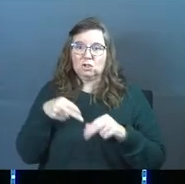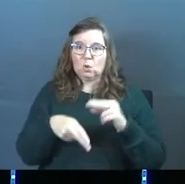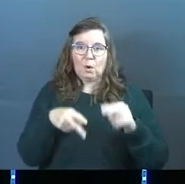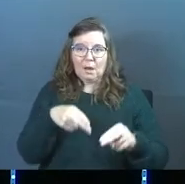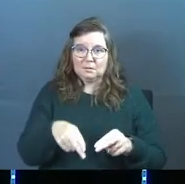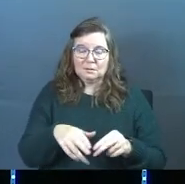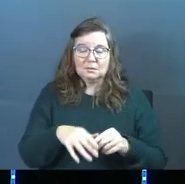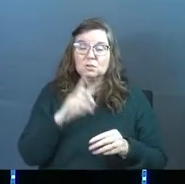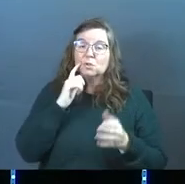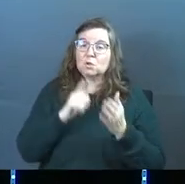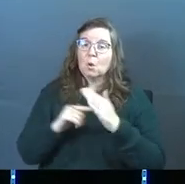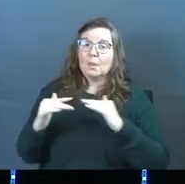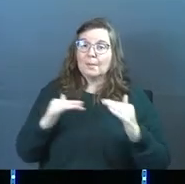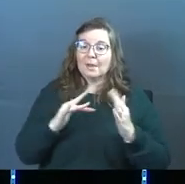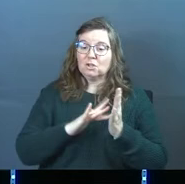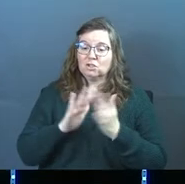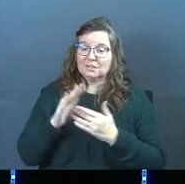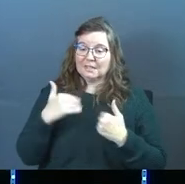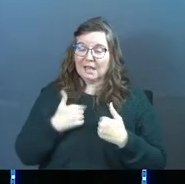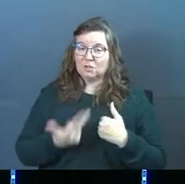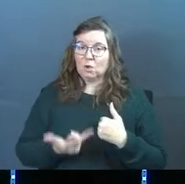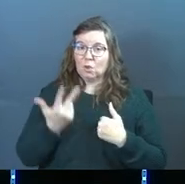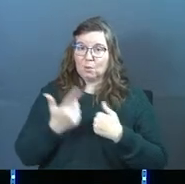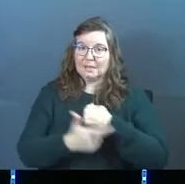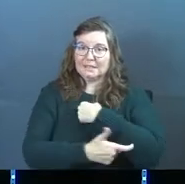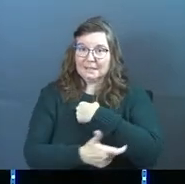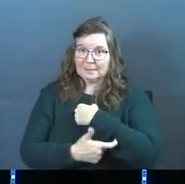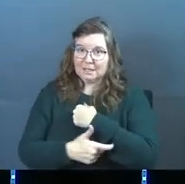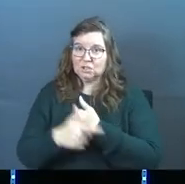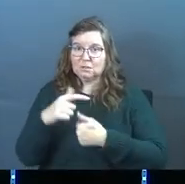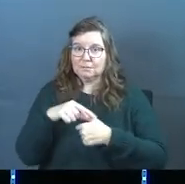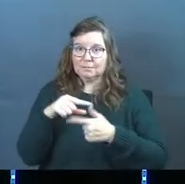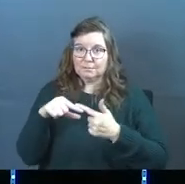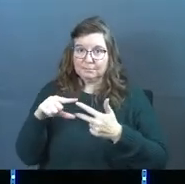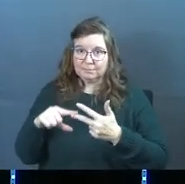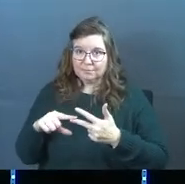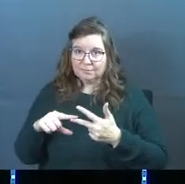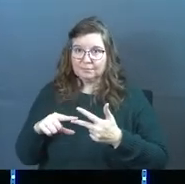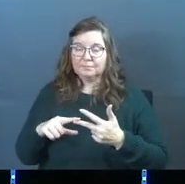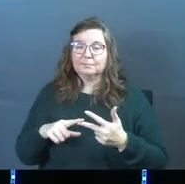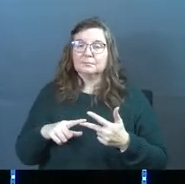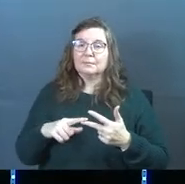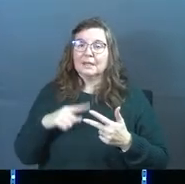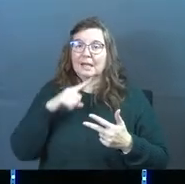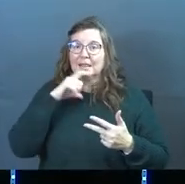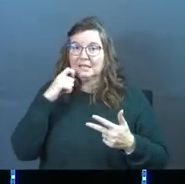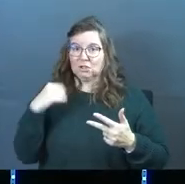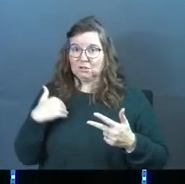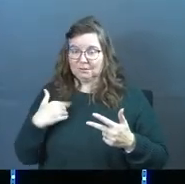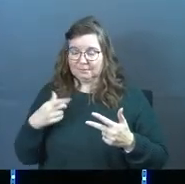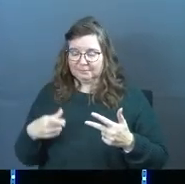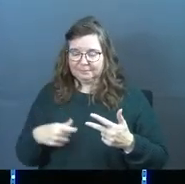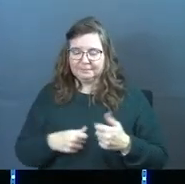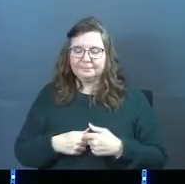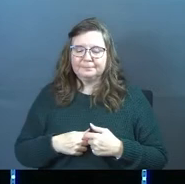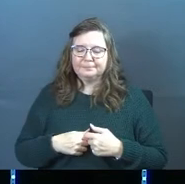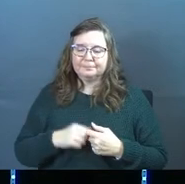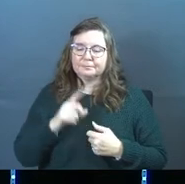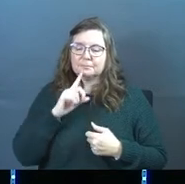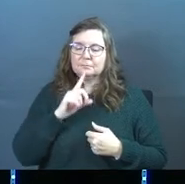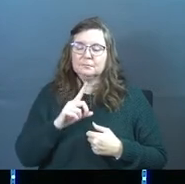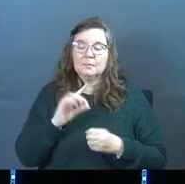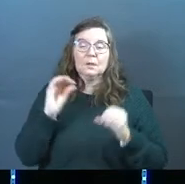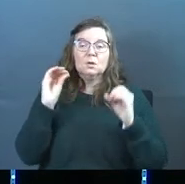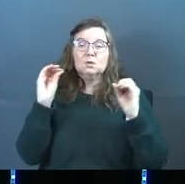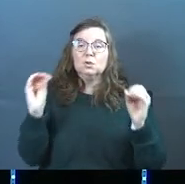Notice in the battle that Jesus has, those are his three temptations. The battle that Jesus has in the desert here. There